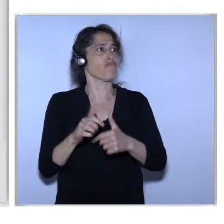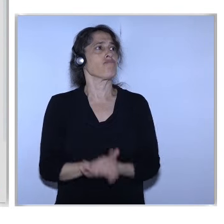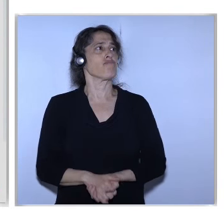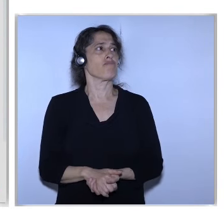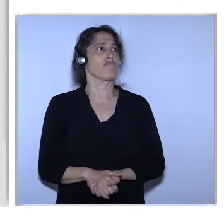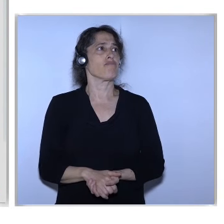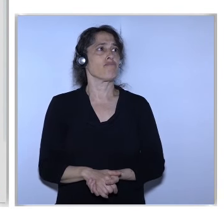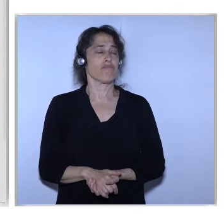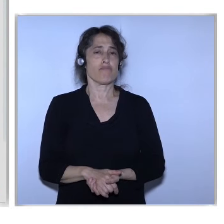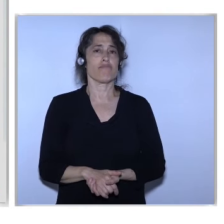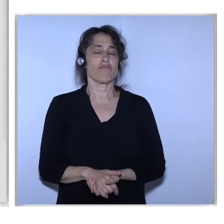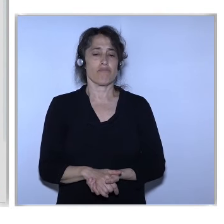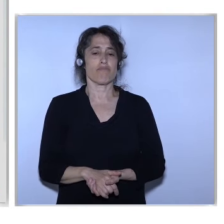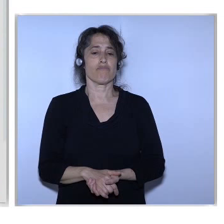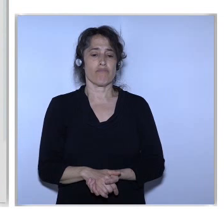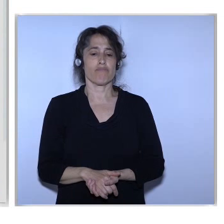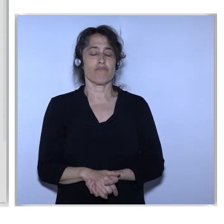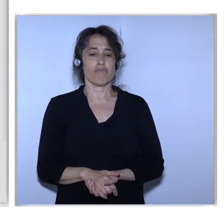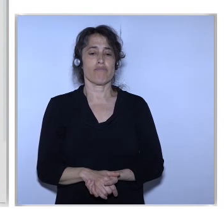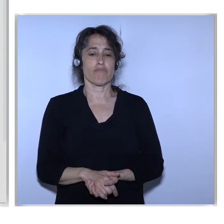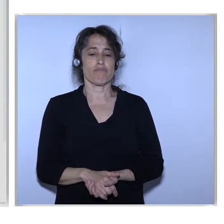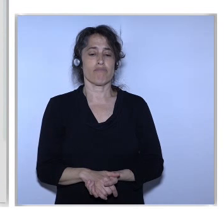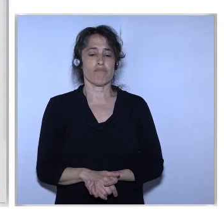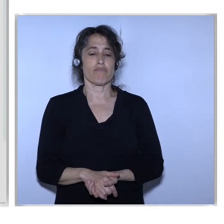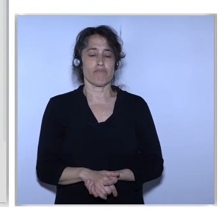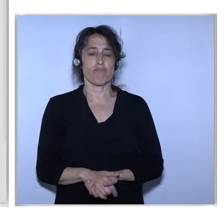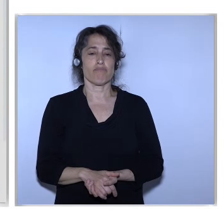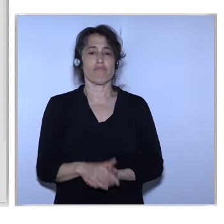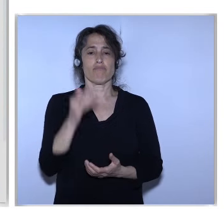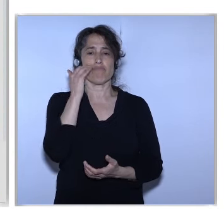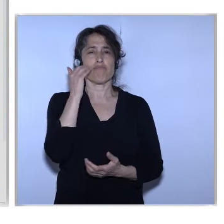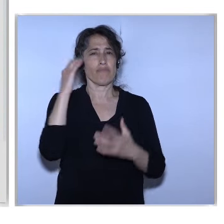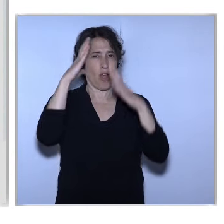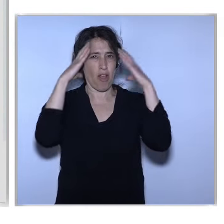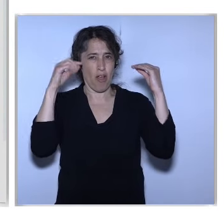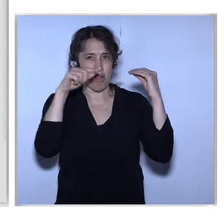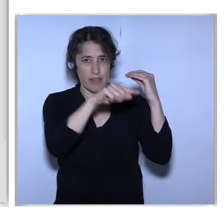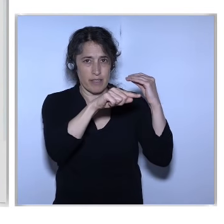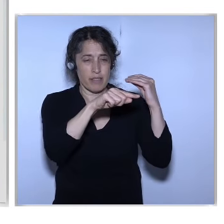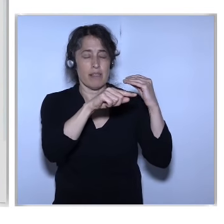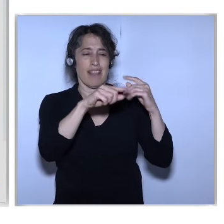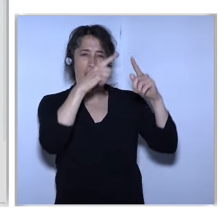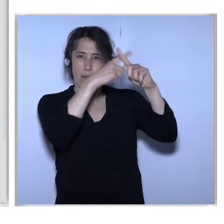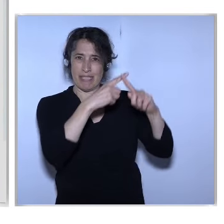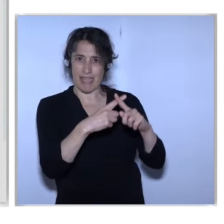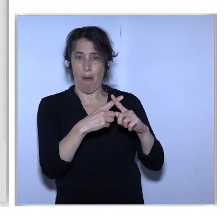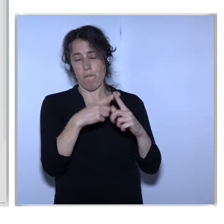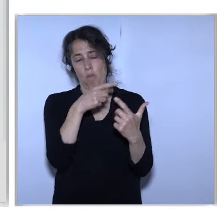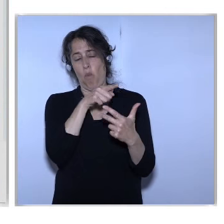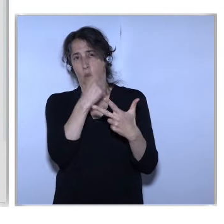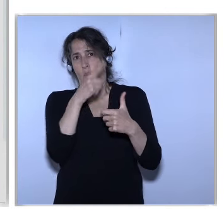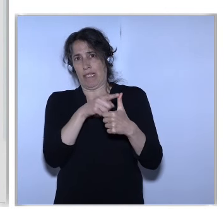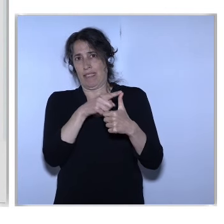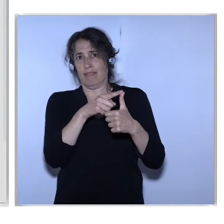The Presidency Country Of Next Spring Netherlands And Their City Of Amsterdam And So We